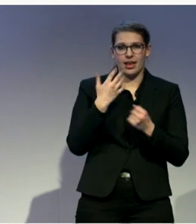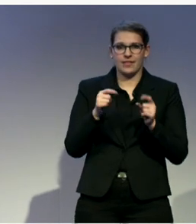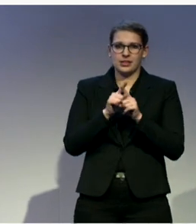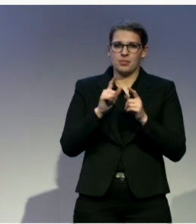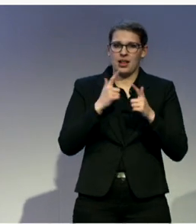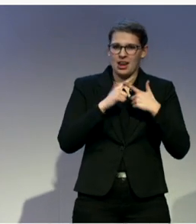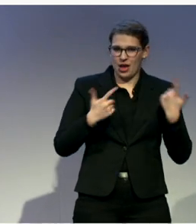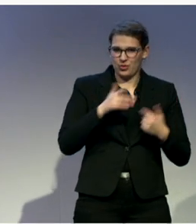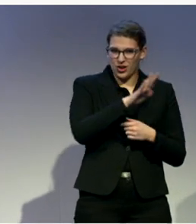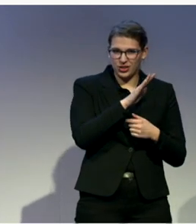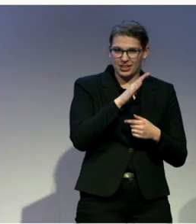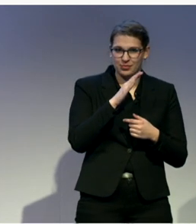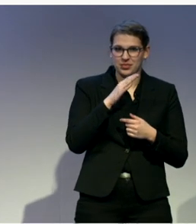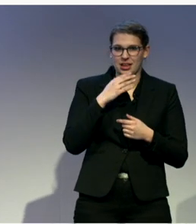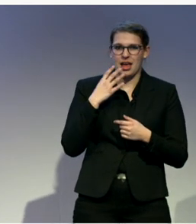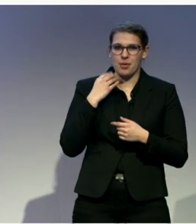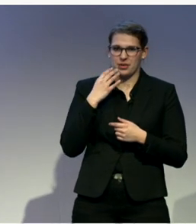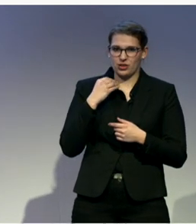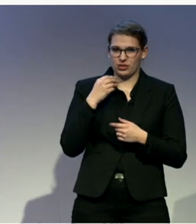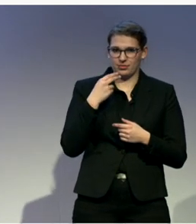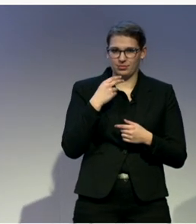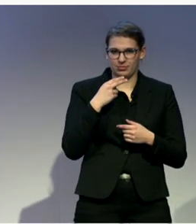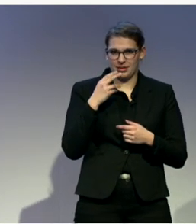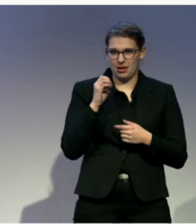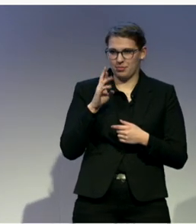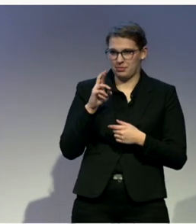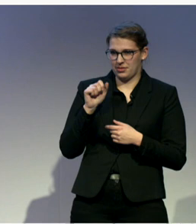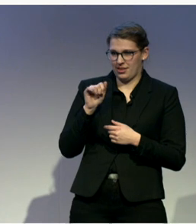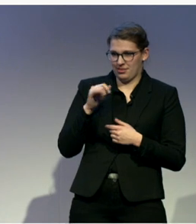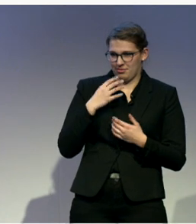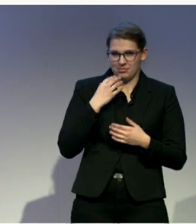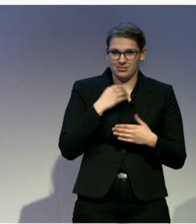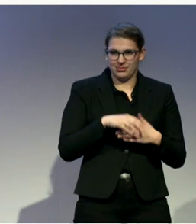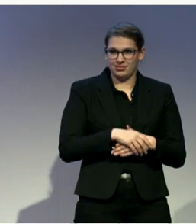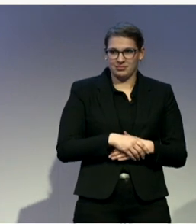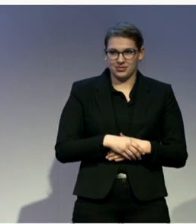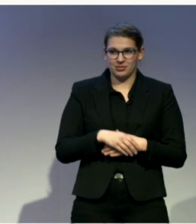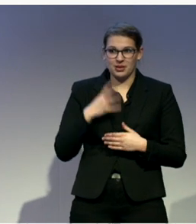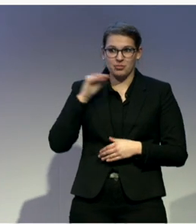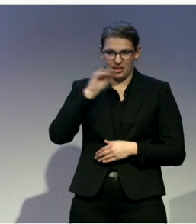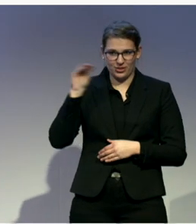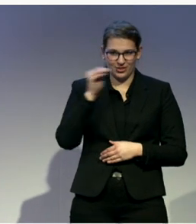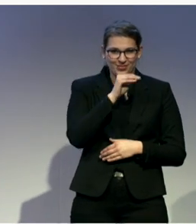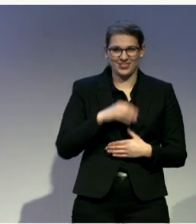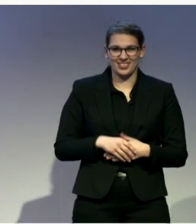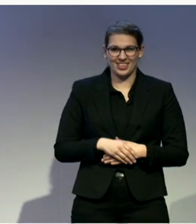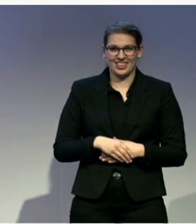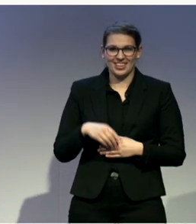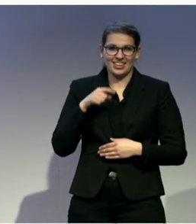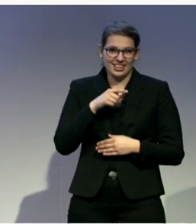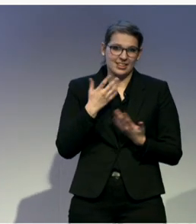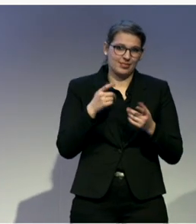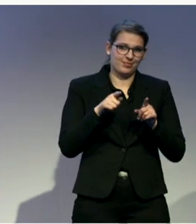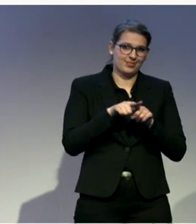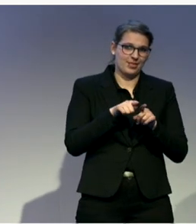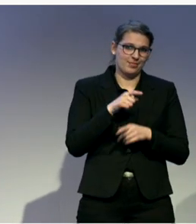a financially relevant language to put in funds and create